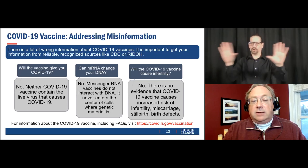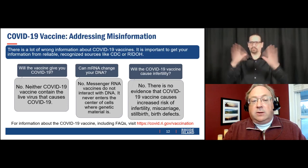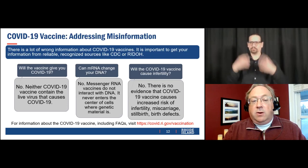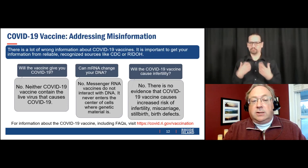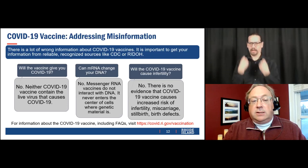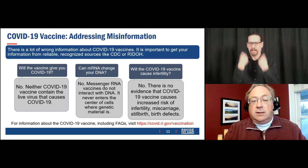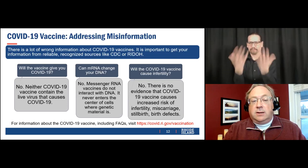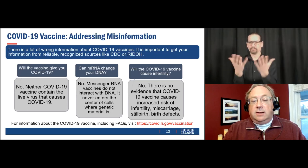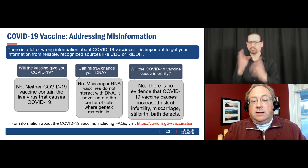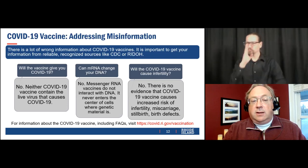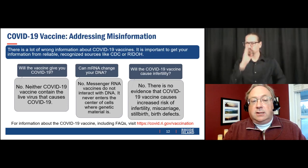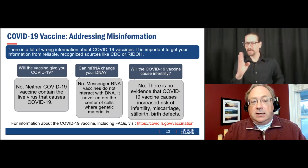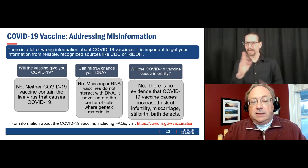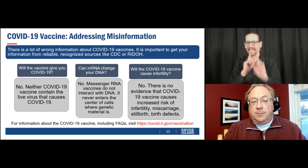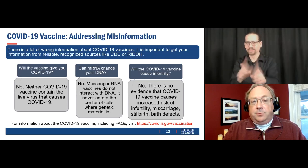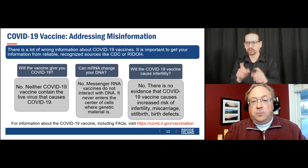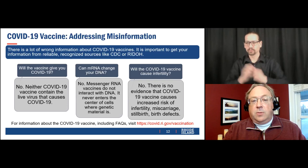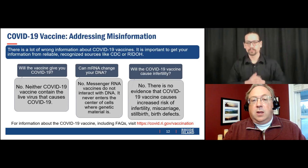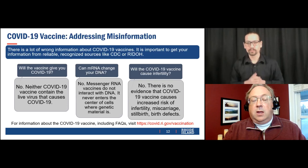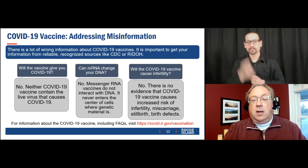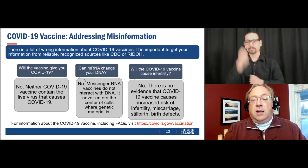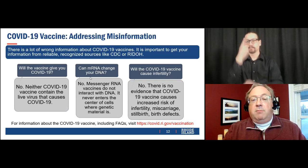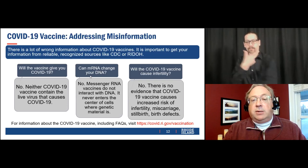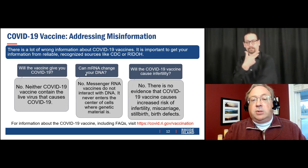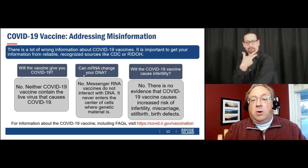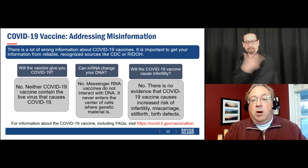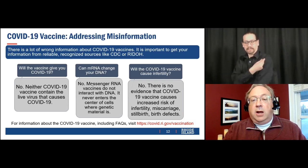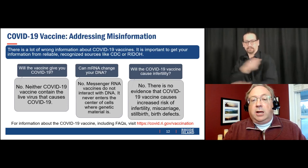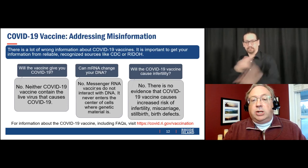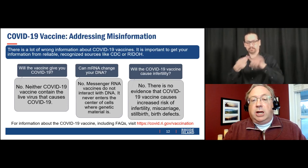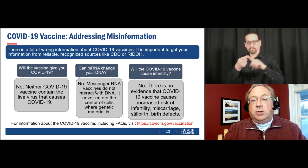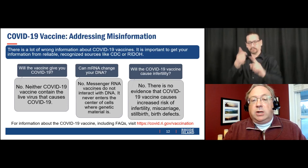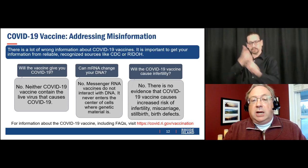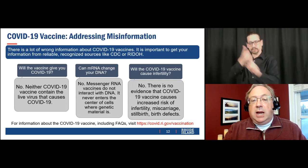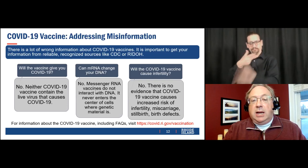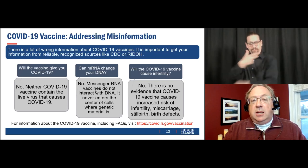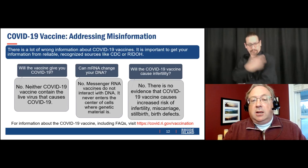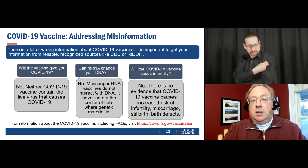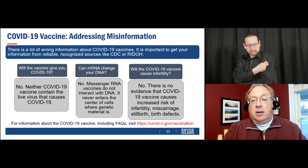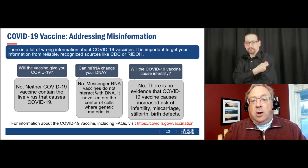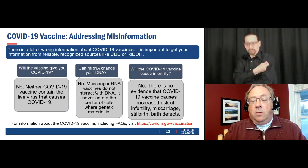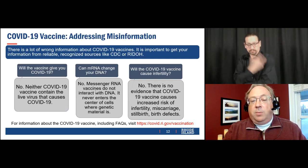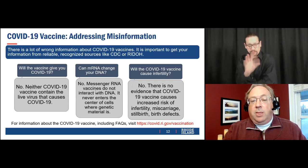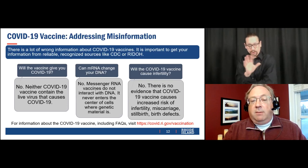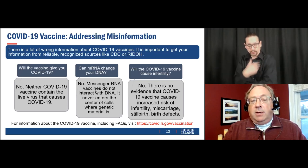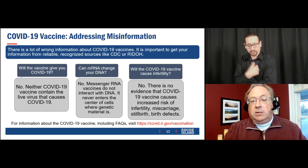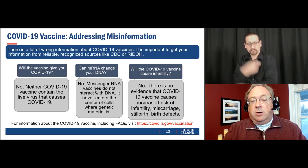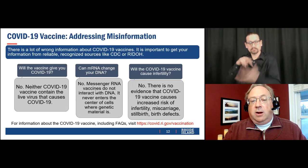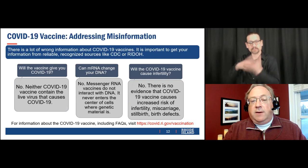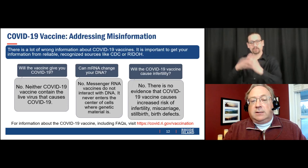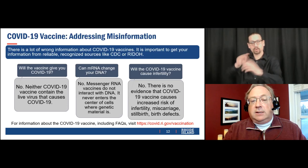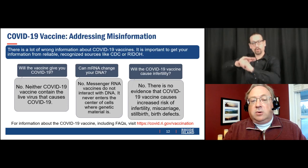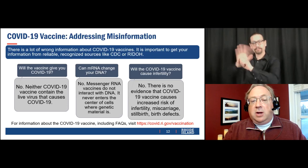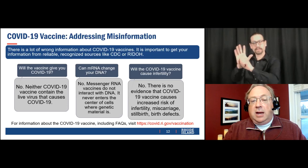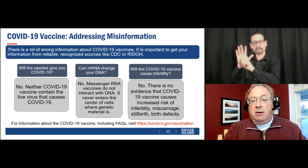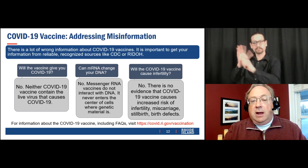live virus that causes the disease. Can messenger RNA change your DNA? No. Messenger